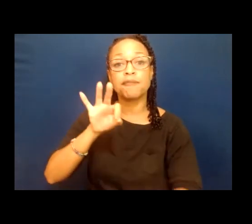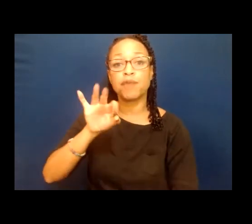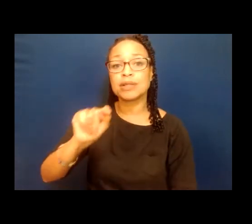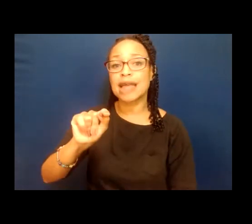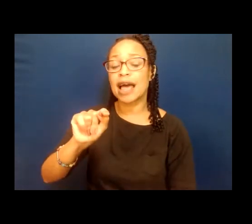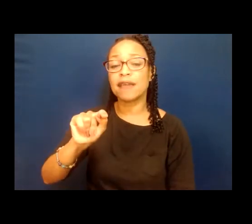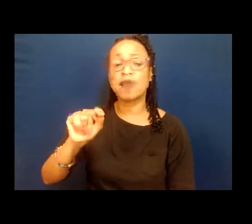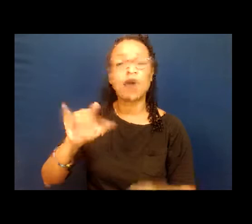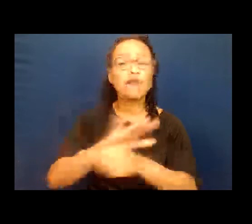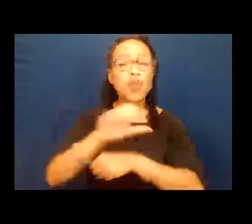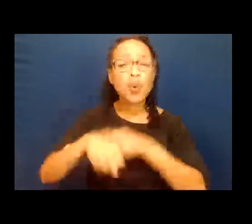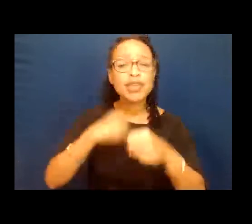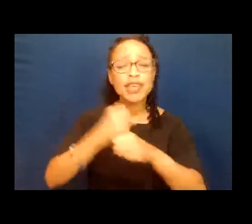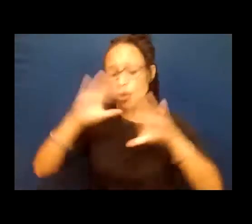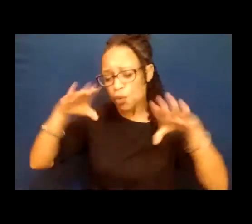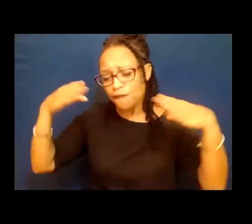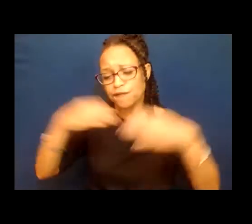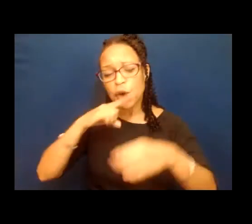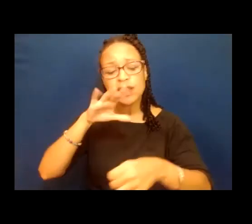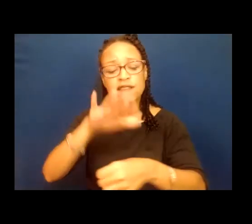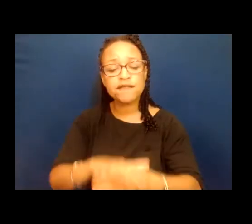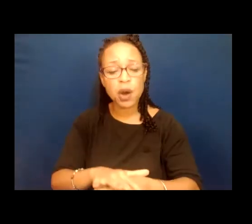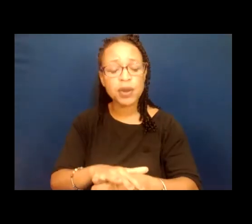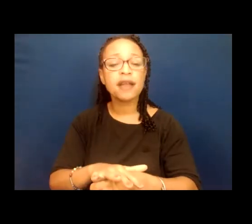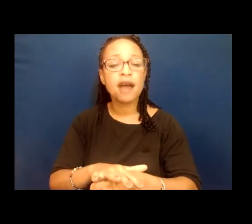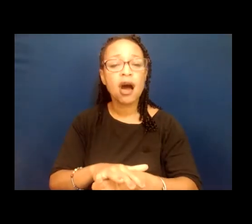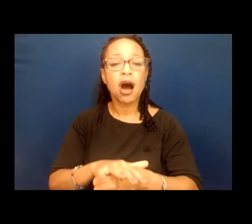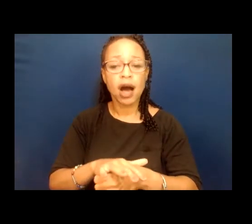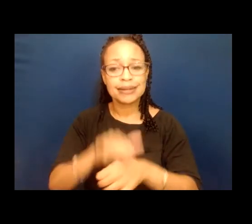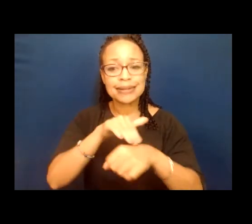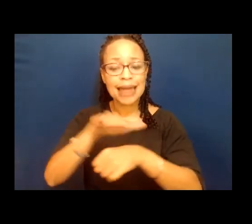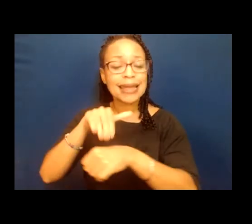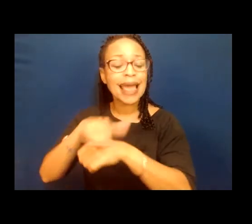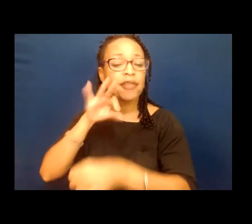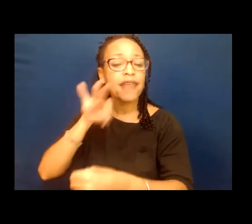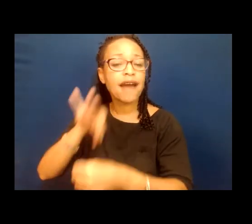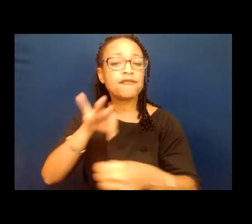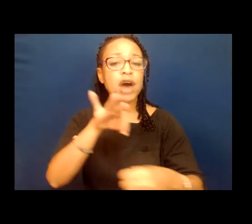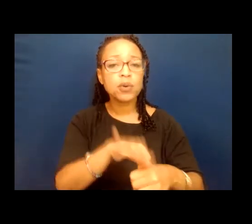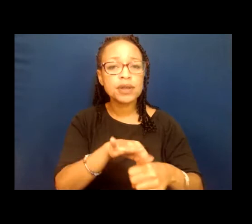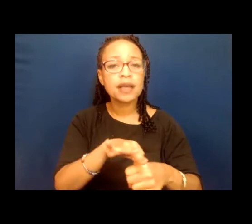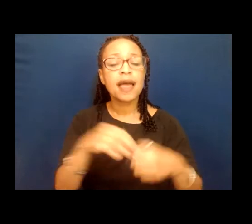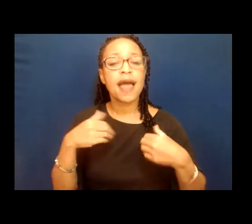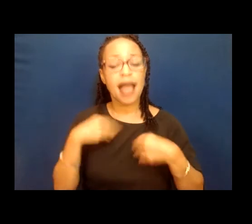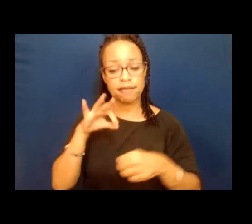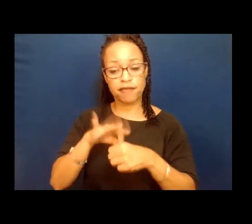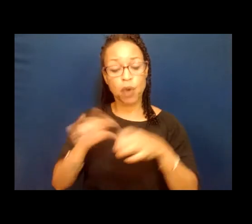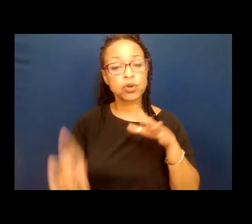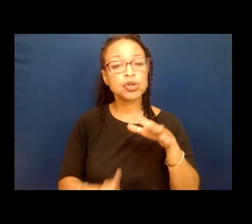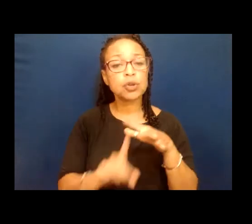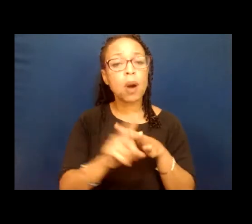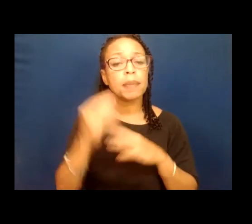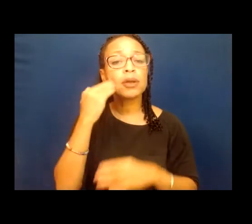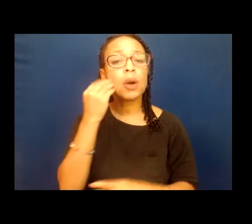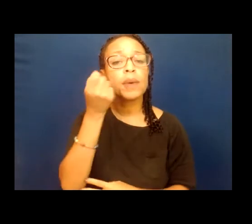-round who are devoted to getting out the vote and turning out voters and knowing and